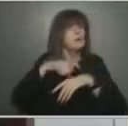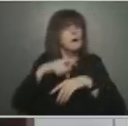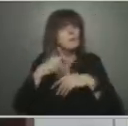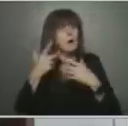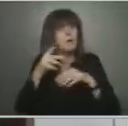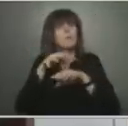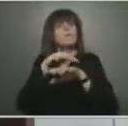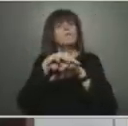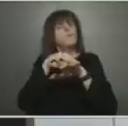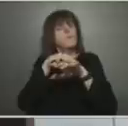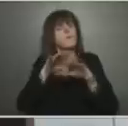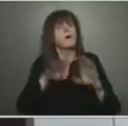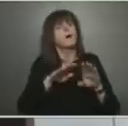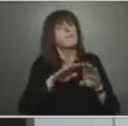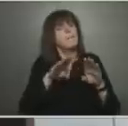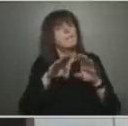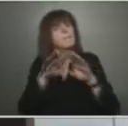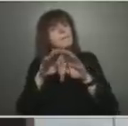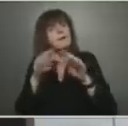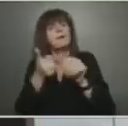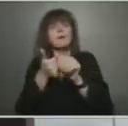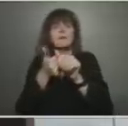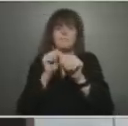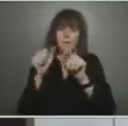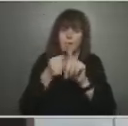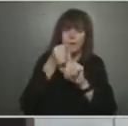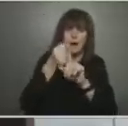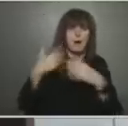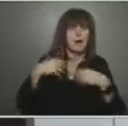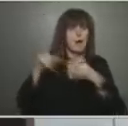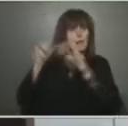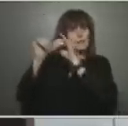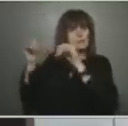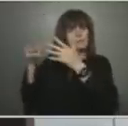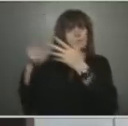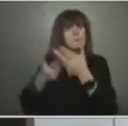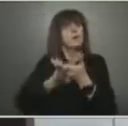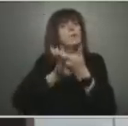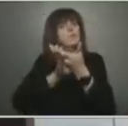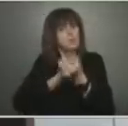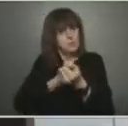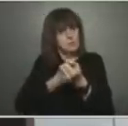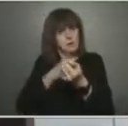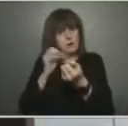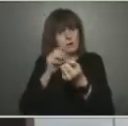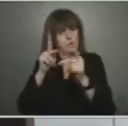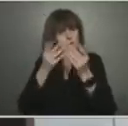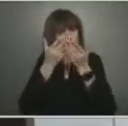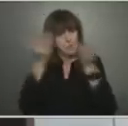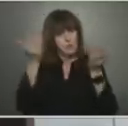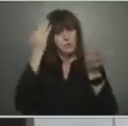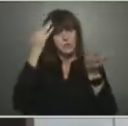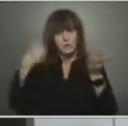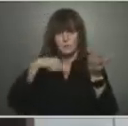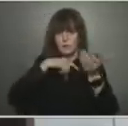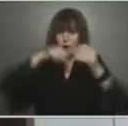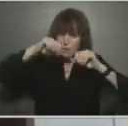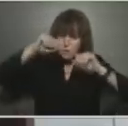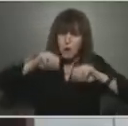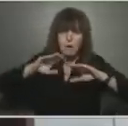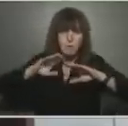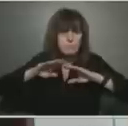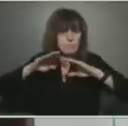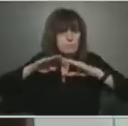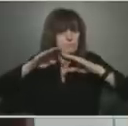health system. I trust Ontarians that we can open safely and cautiously. And if we're making quicker